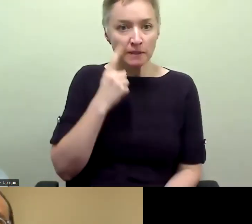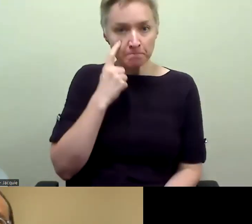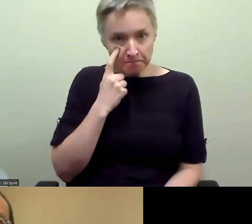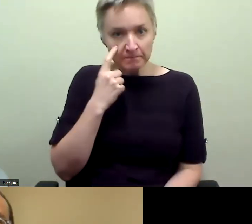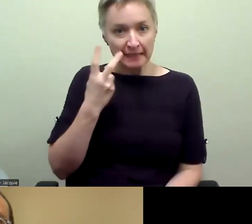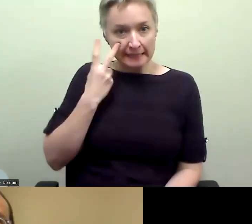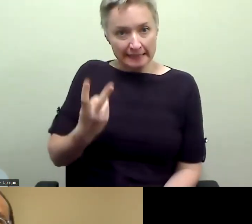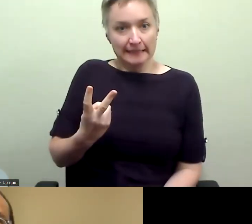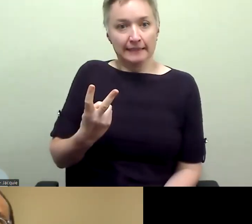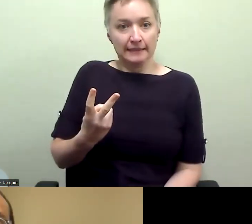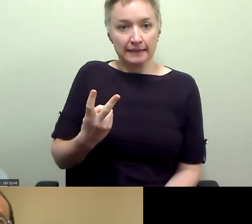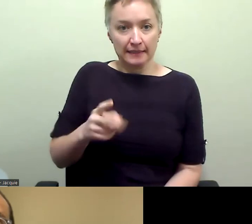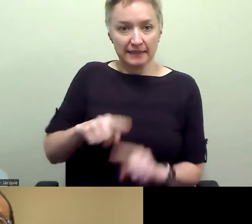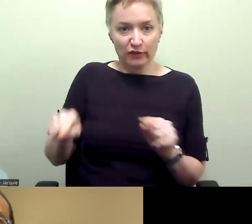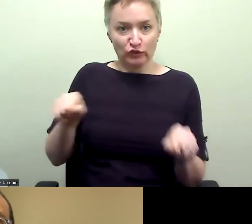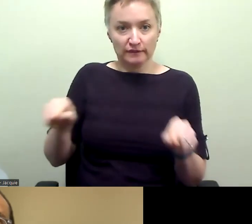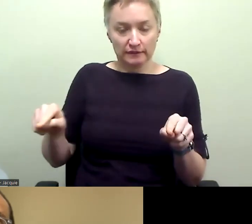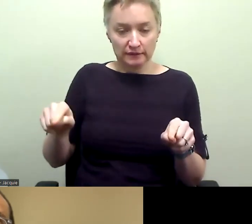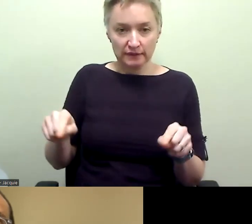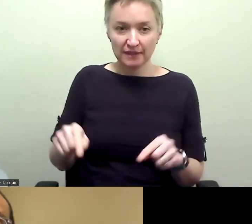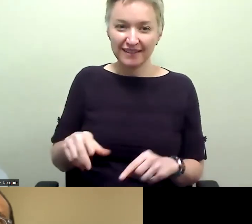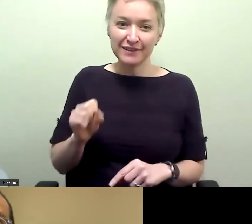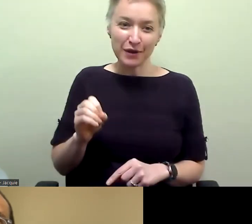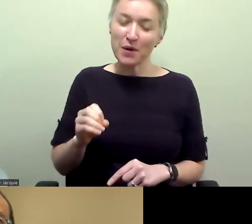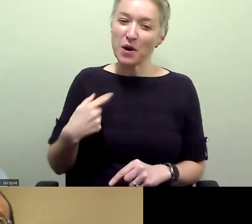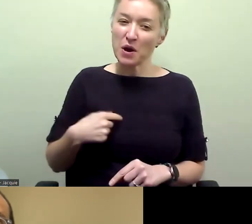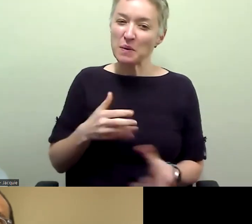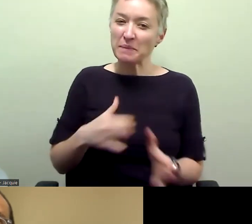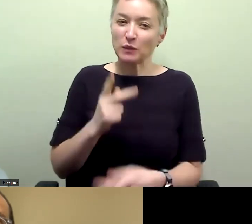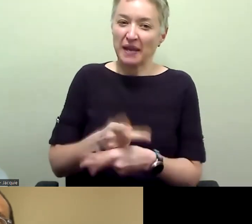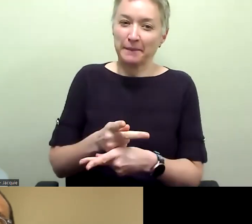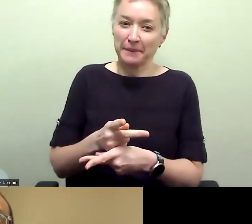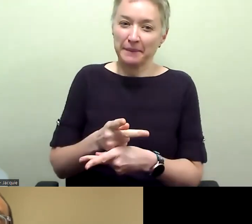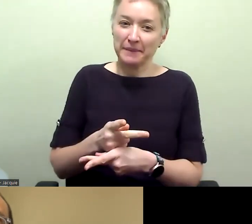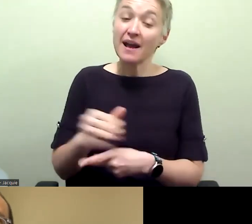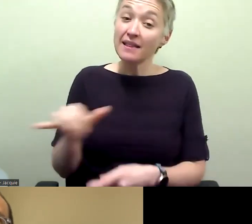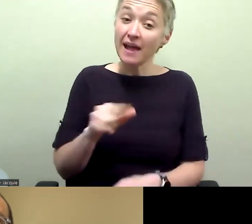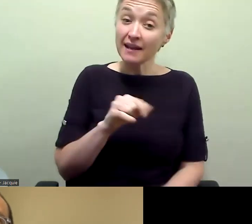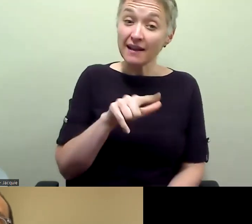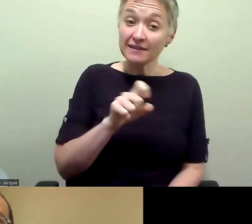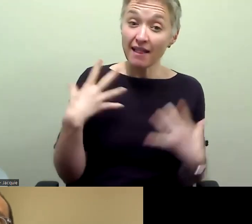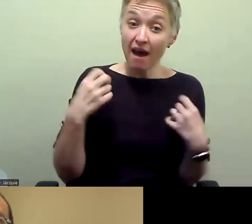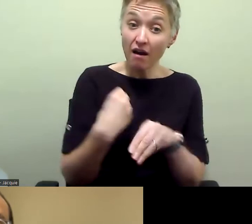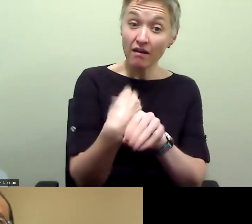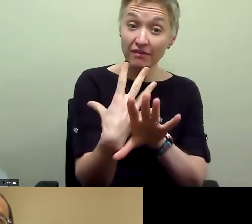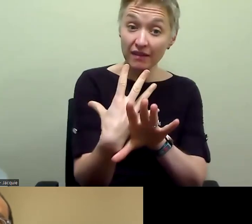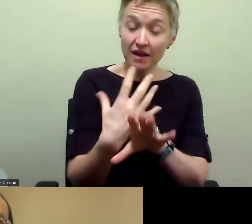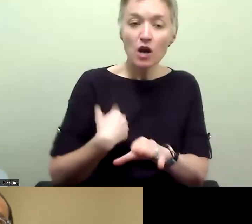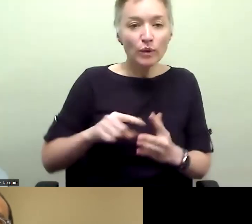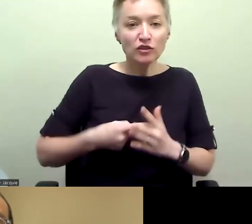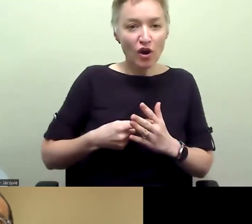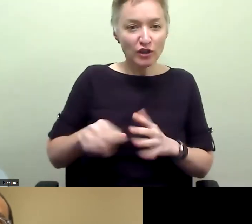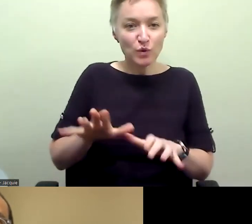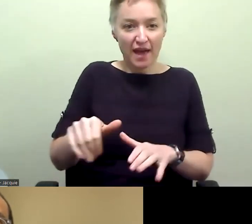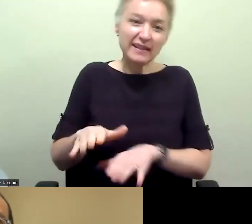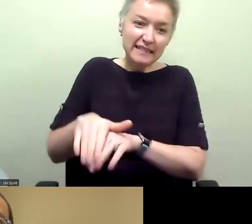Um, that, um, um, that's something that we're not going to get, we're not going to get rid of. It's just like telehealth. We started doing telehealth simulation out of a COVID